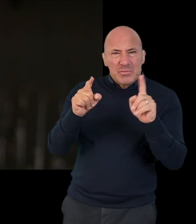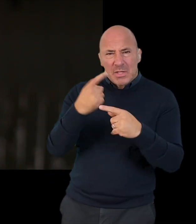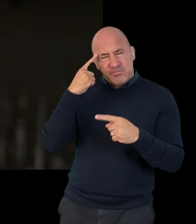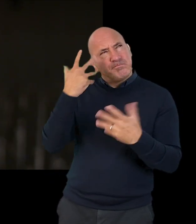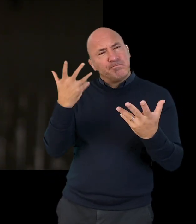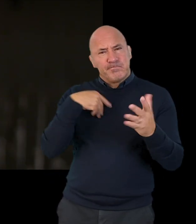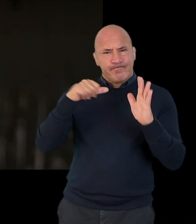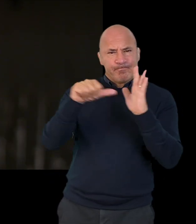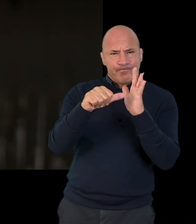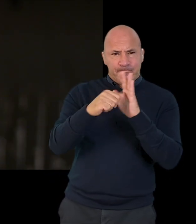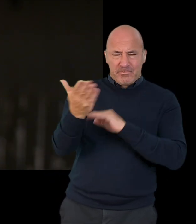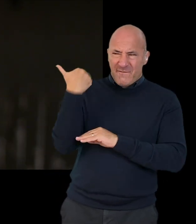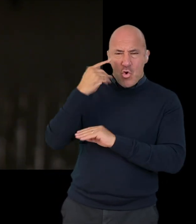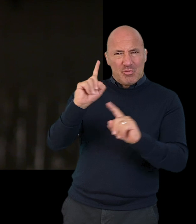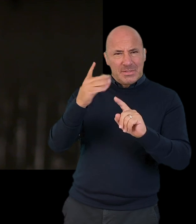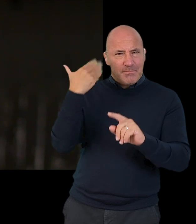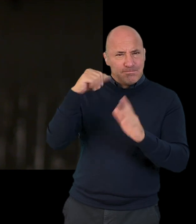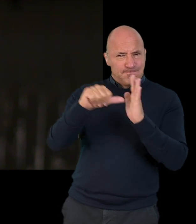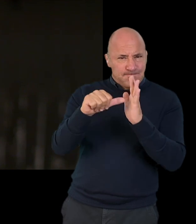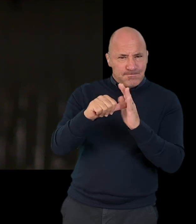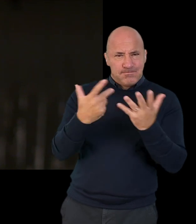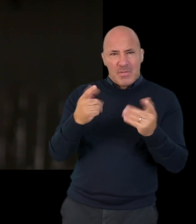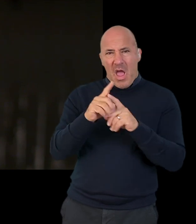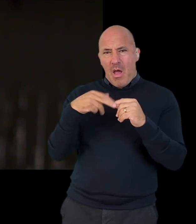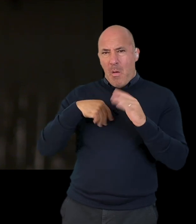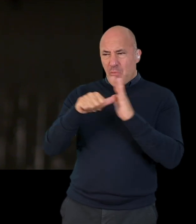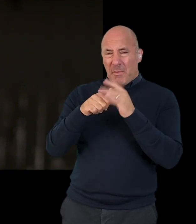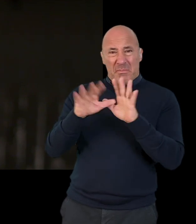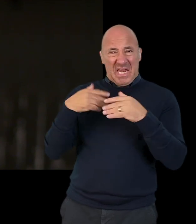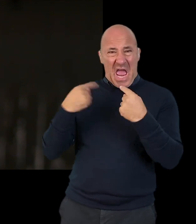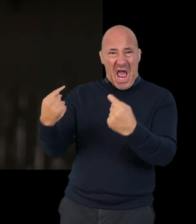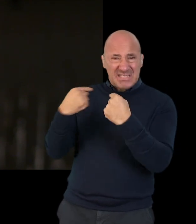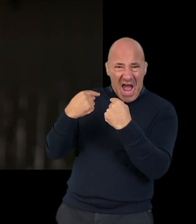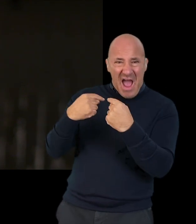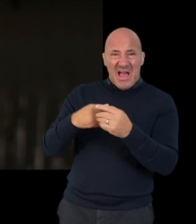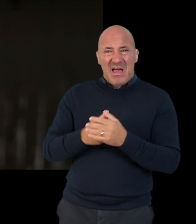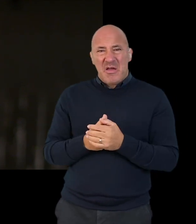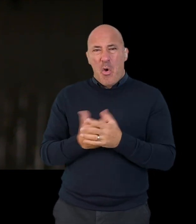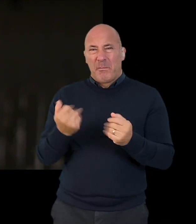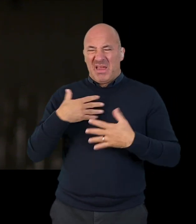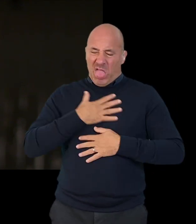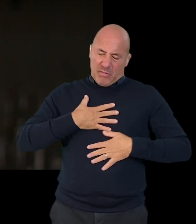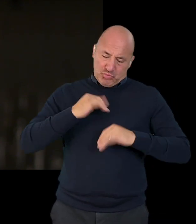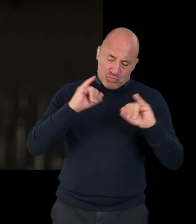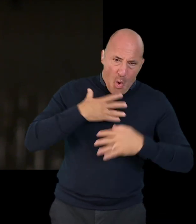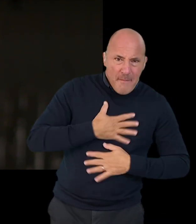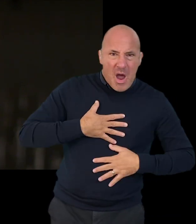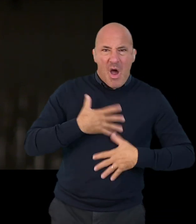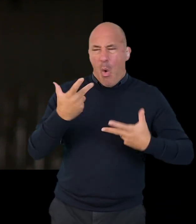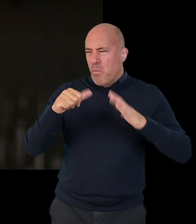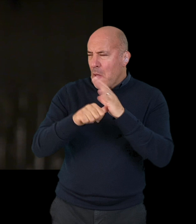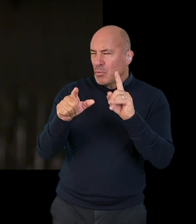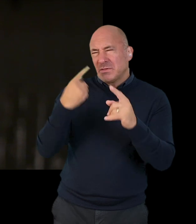origin, think about any difficulties you had in the past, if you had any problems, if you've ever been